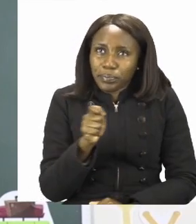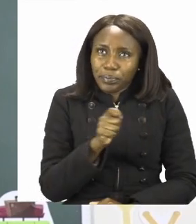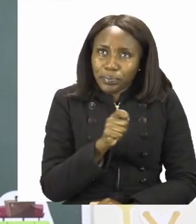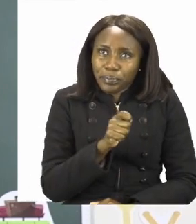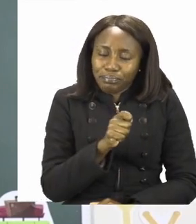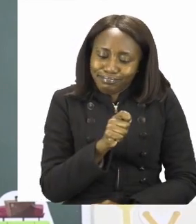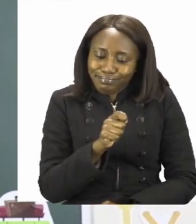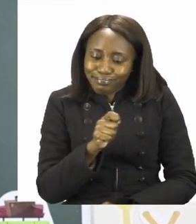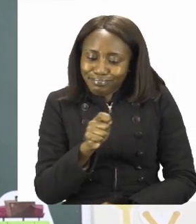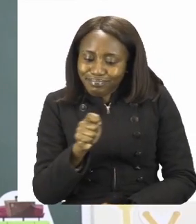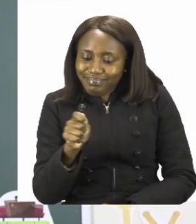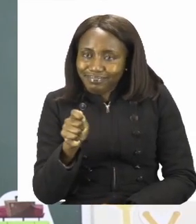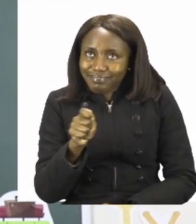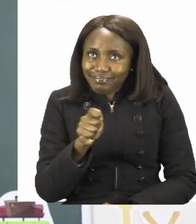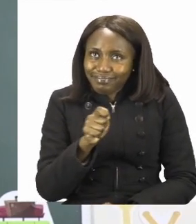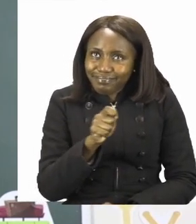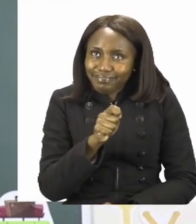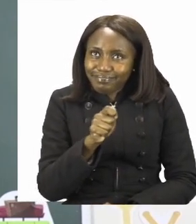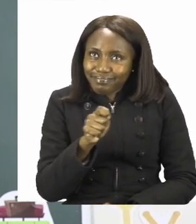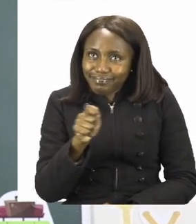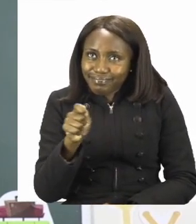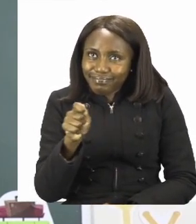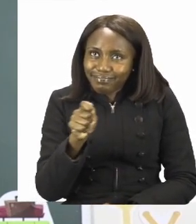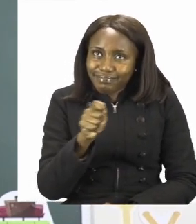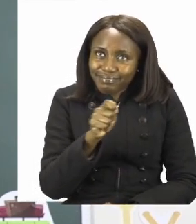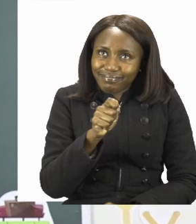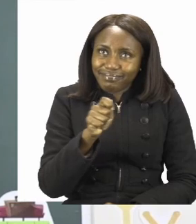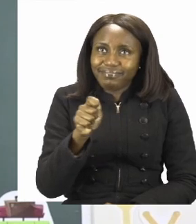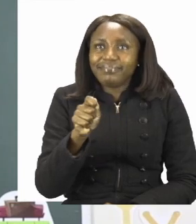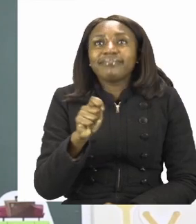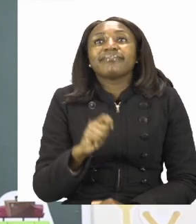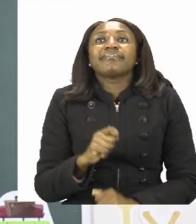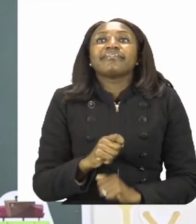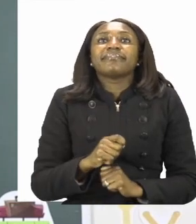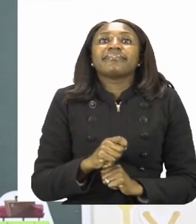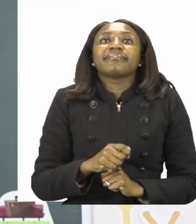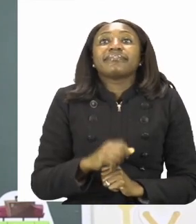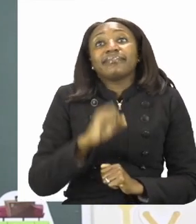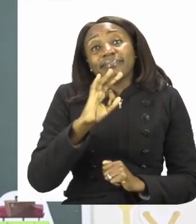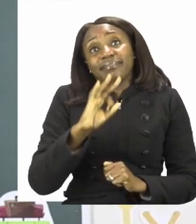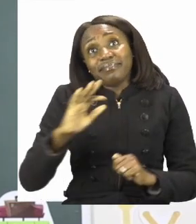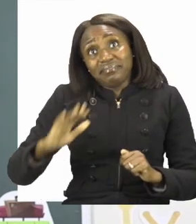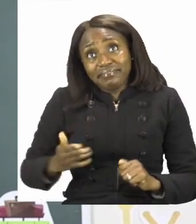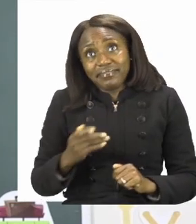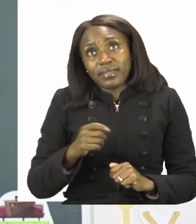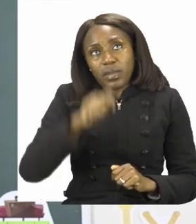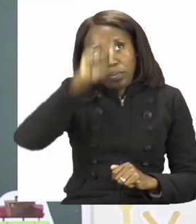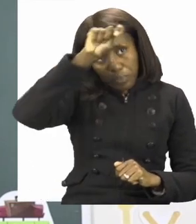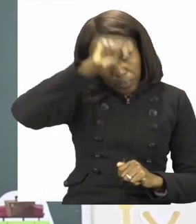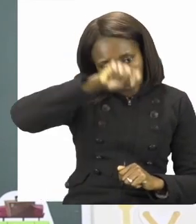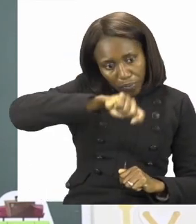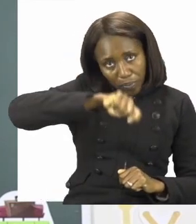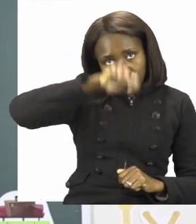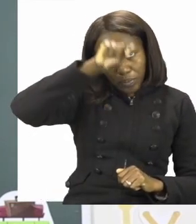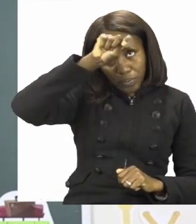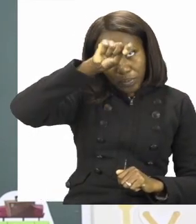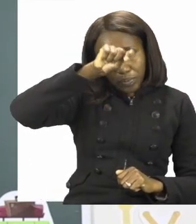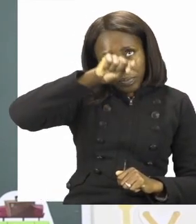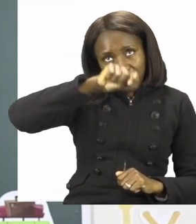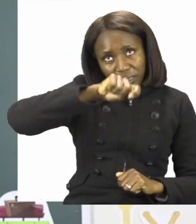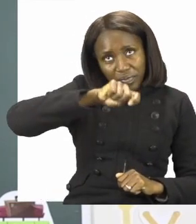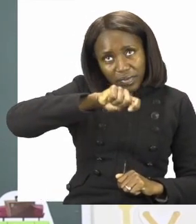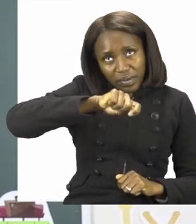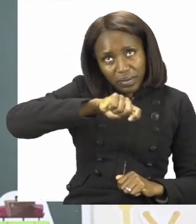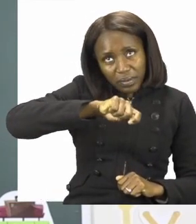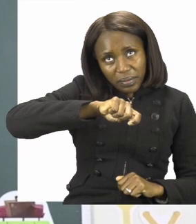colour your way up. And then if you're going to do up and down, try going from your